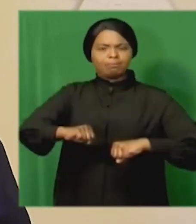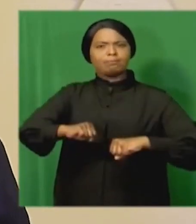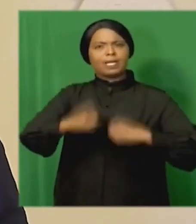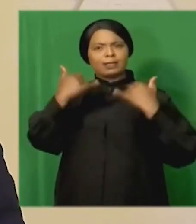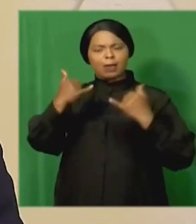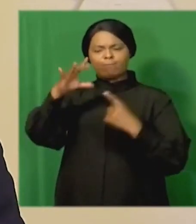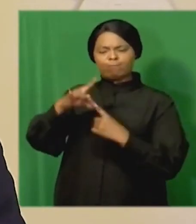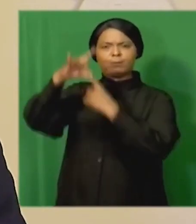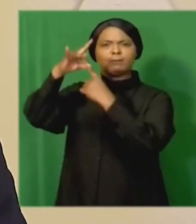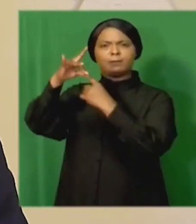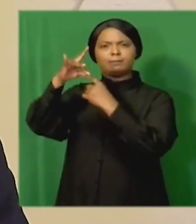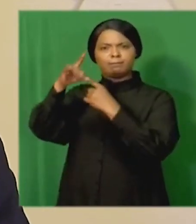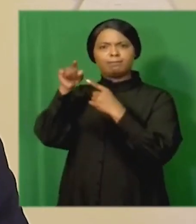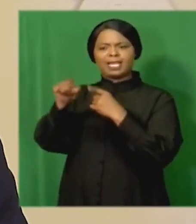current